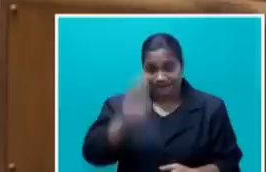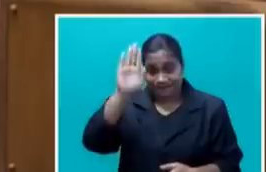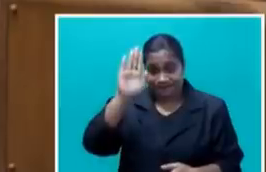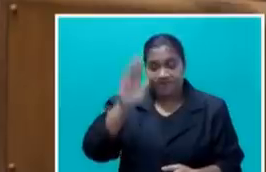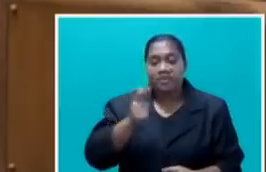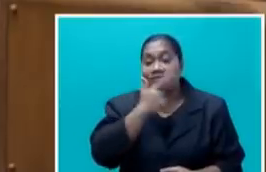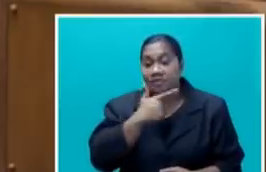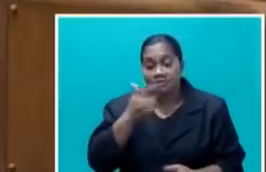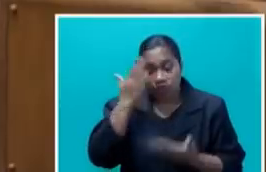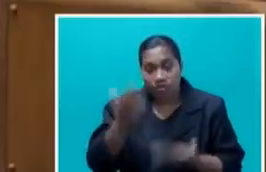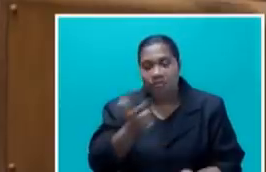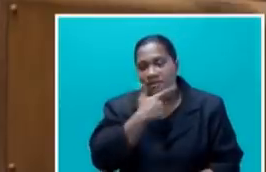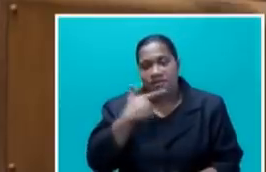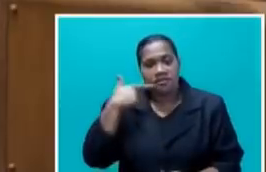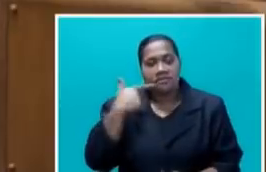I will explain.